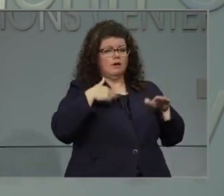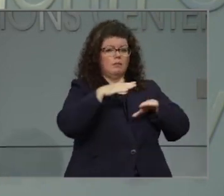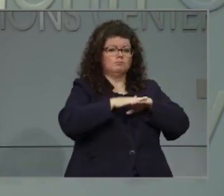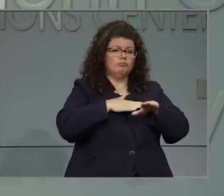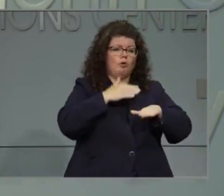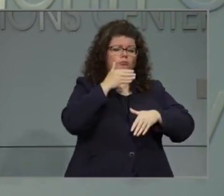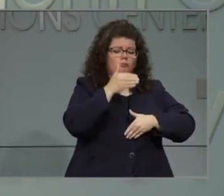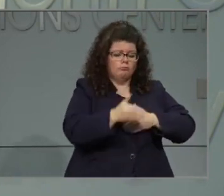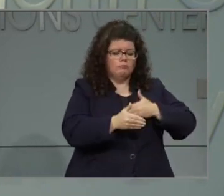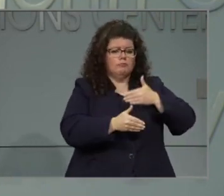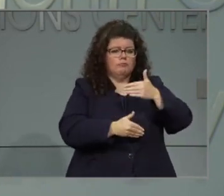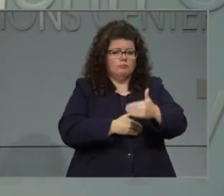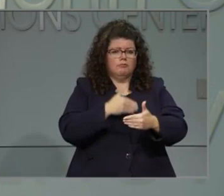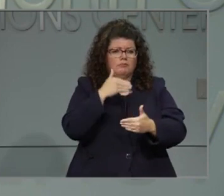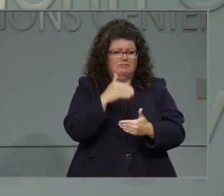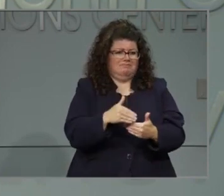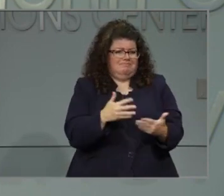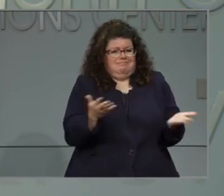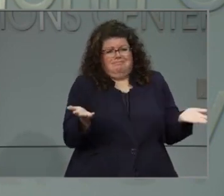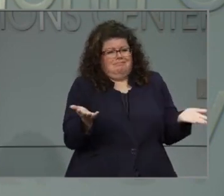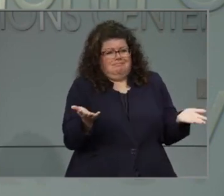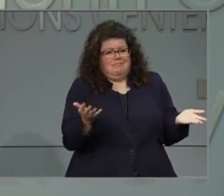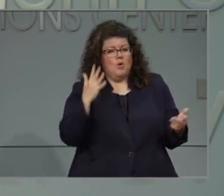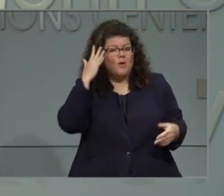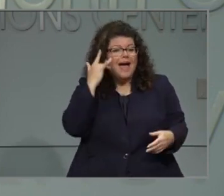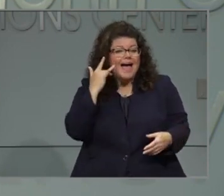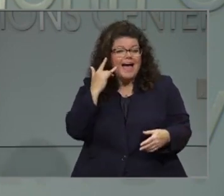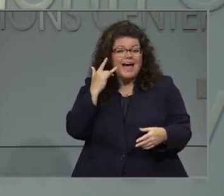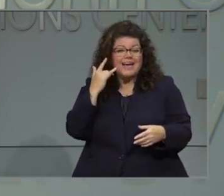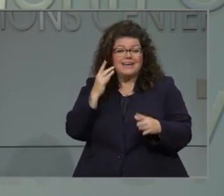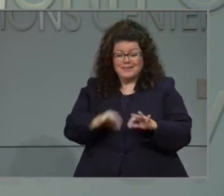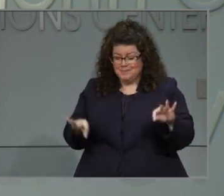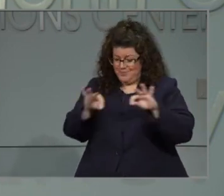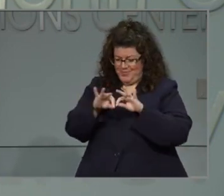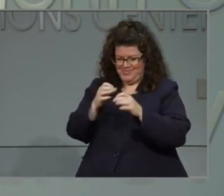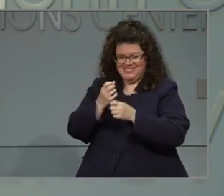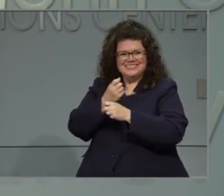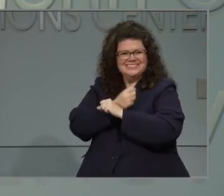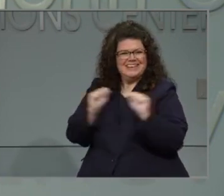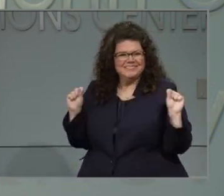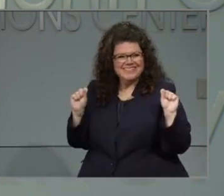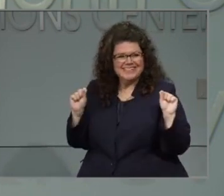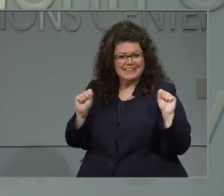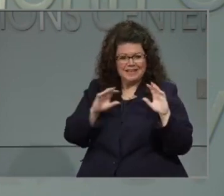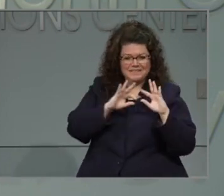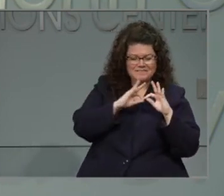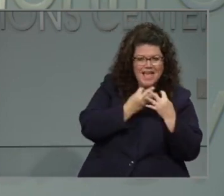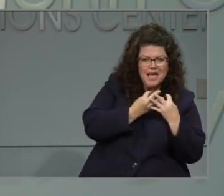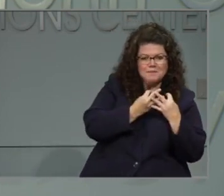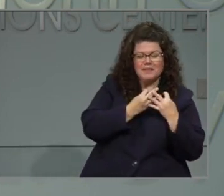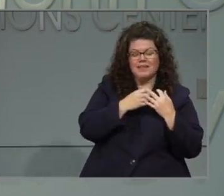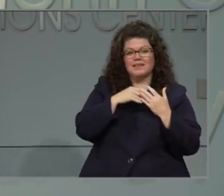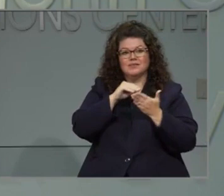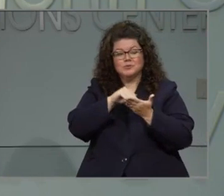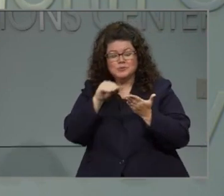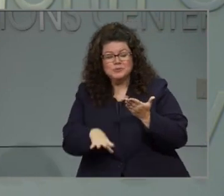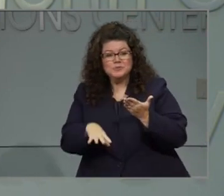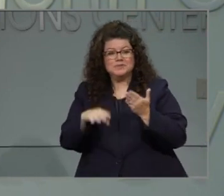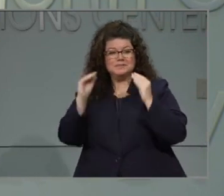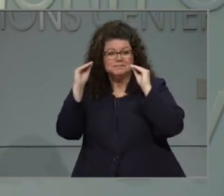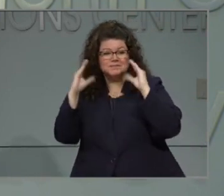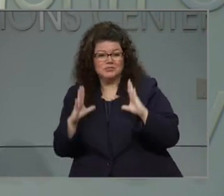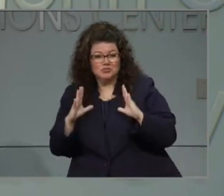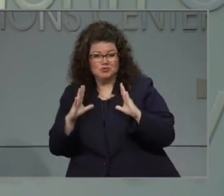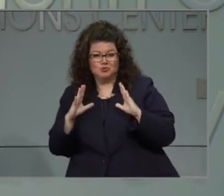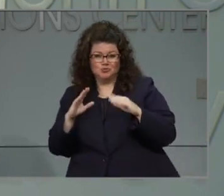putting the safety and health of our students and teachers and our families first, and we want